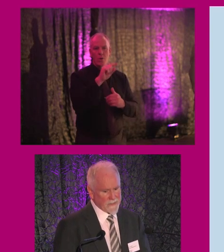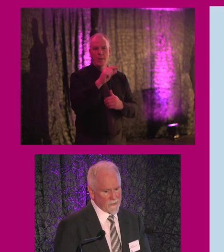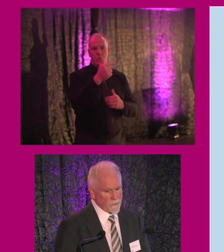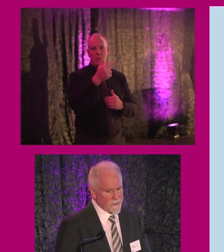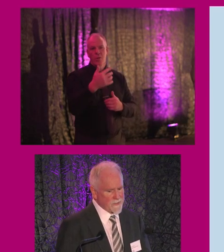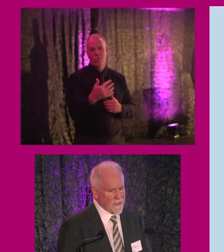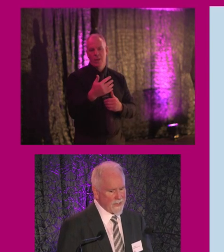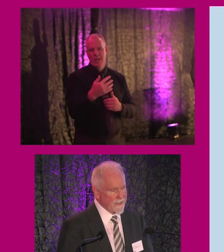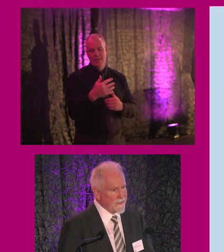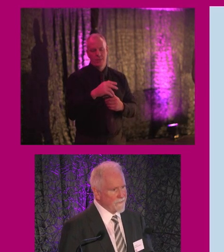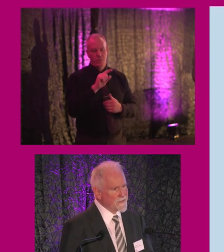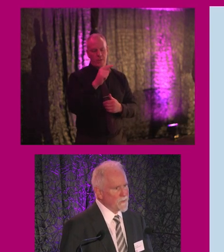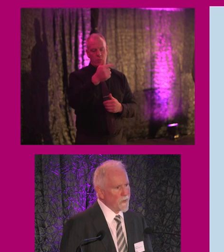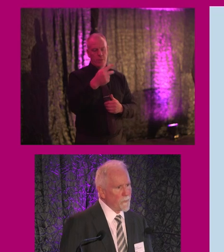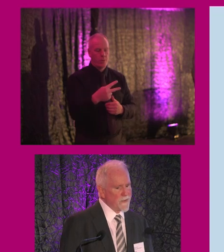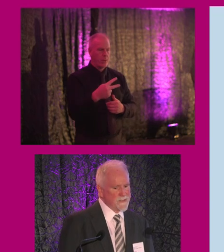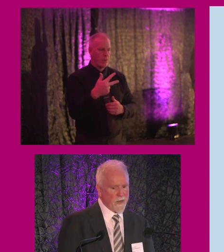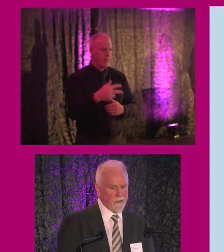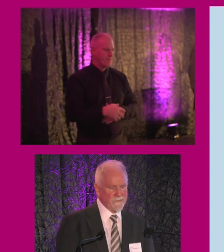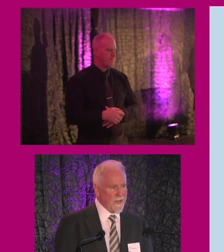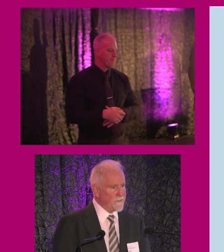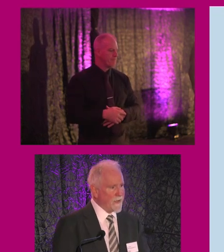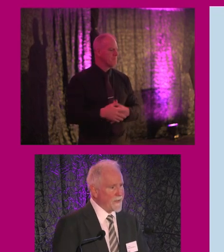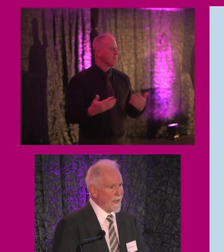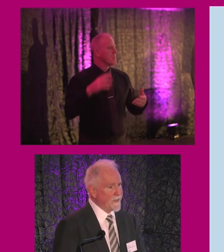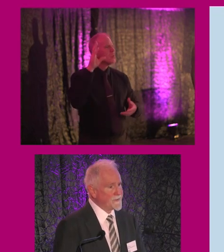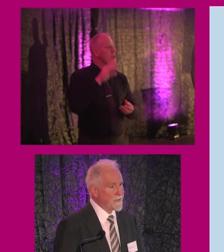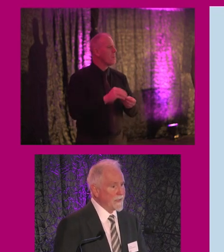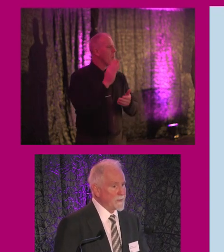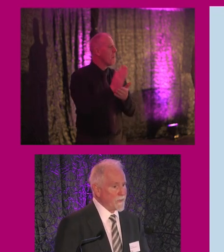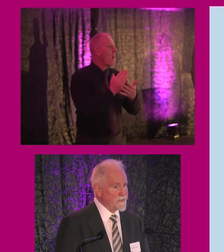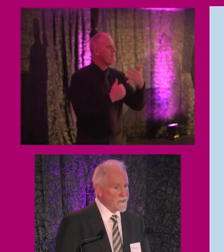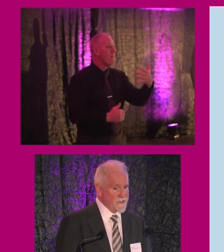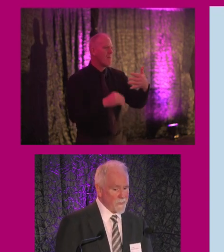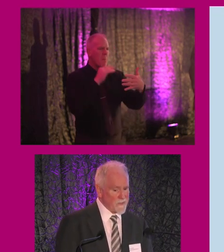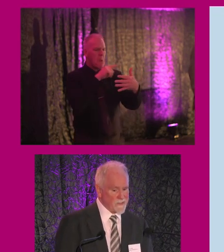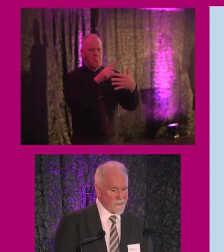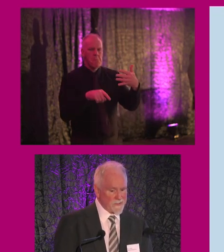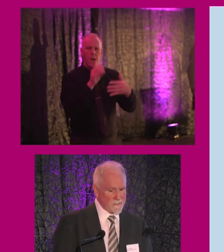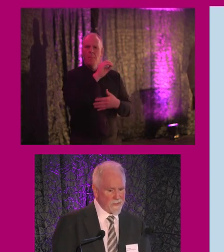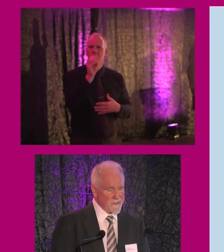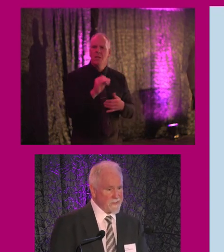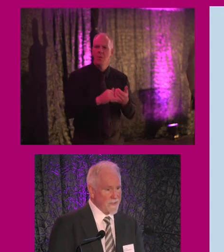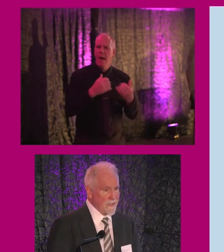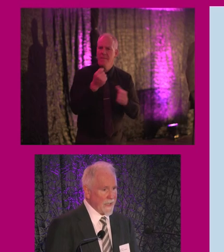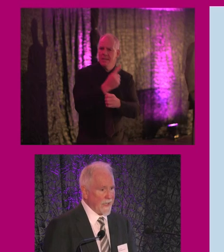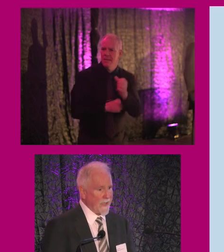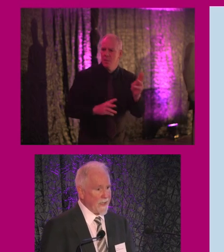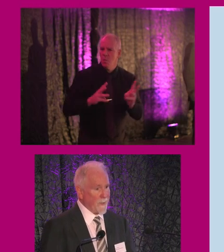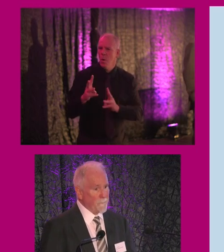So just to give a summary of what is part five and the percentage of persons with disabilities,